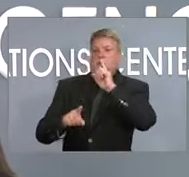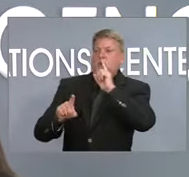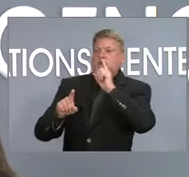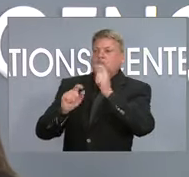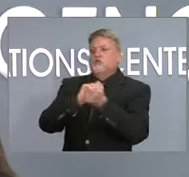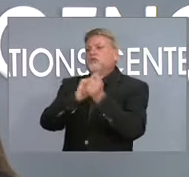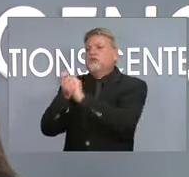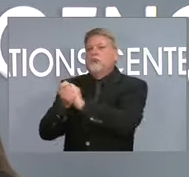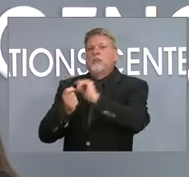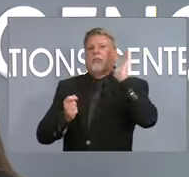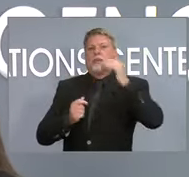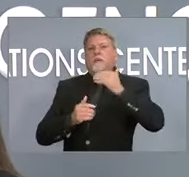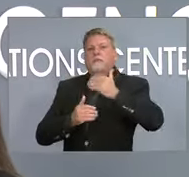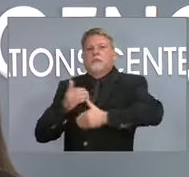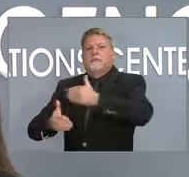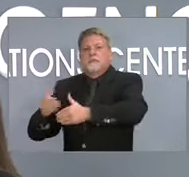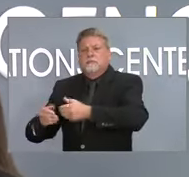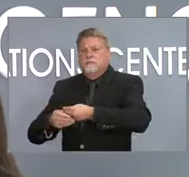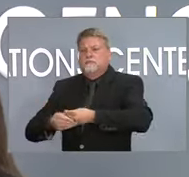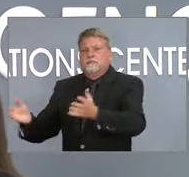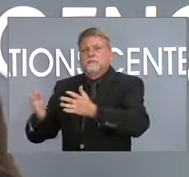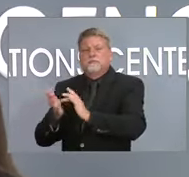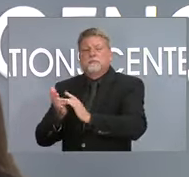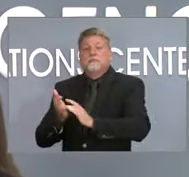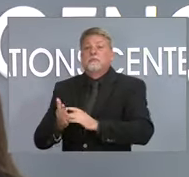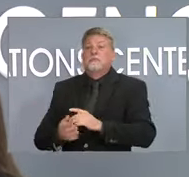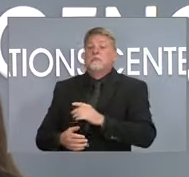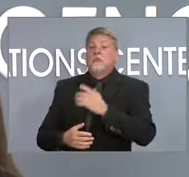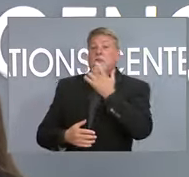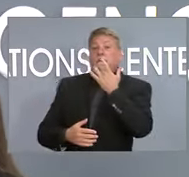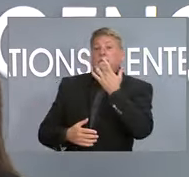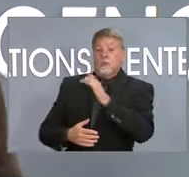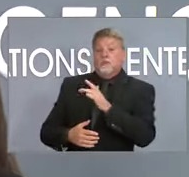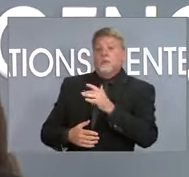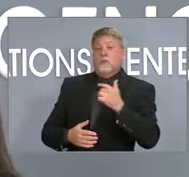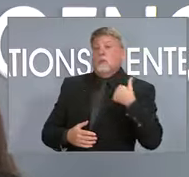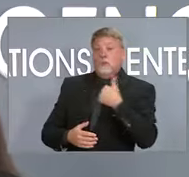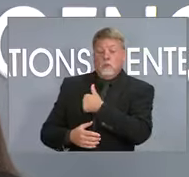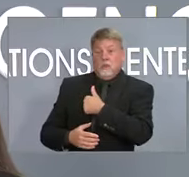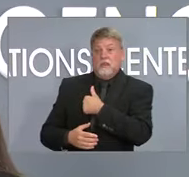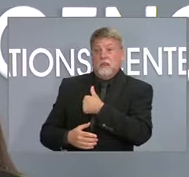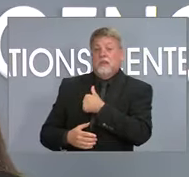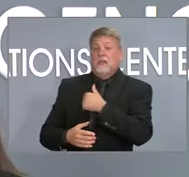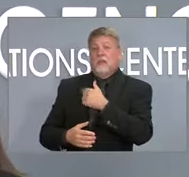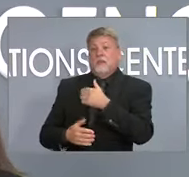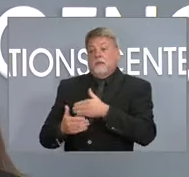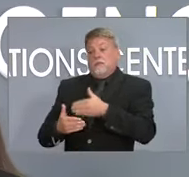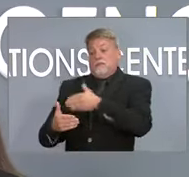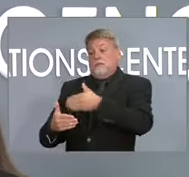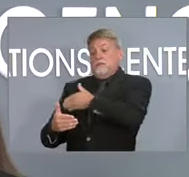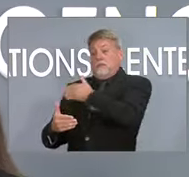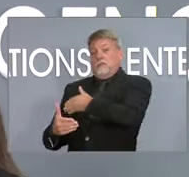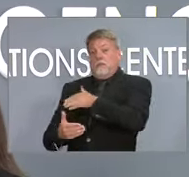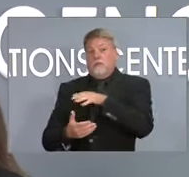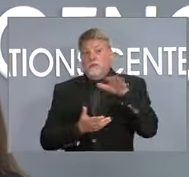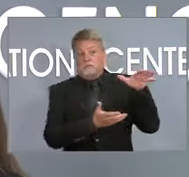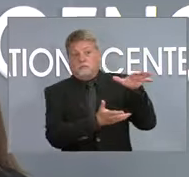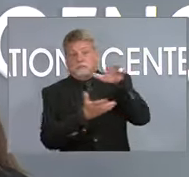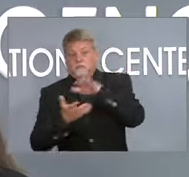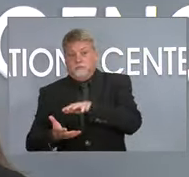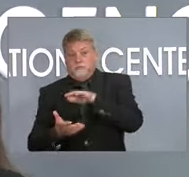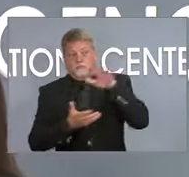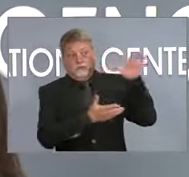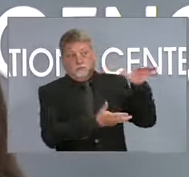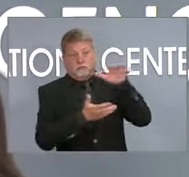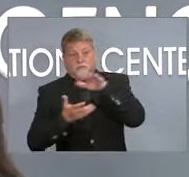news is, is that we still got more doses allocated to North Carolina than we used in the previous week. And just today we learned we're going to get